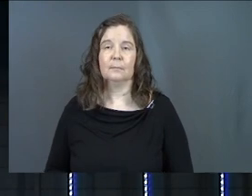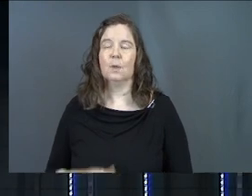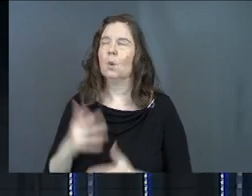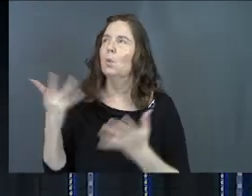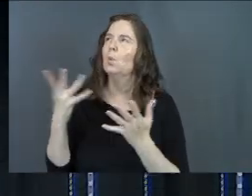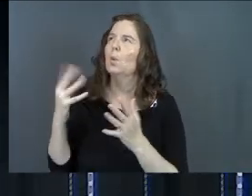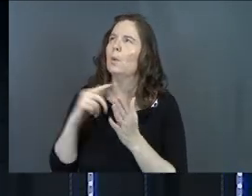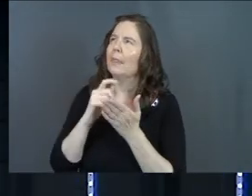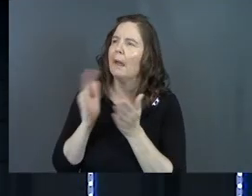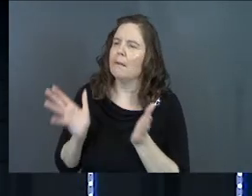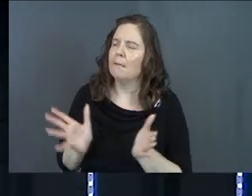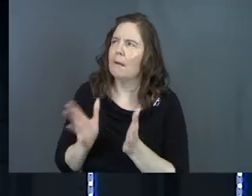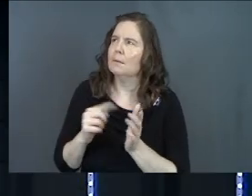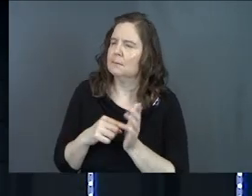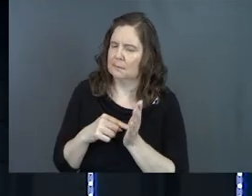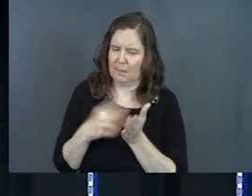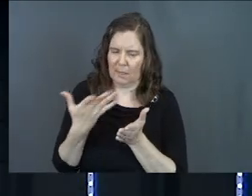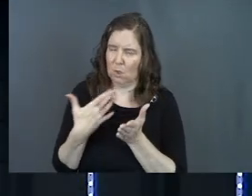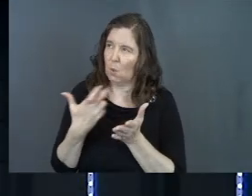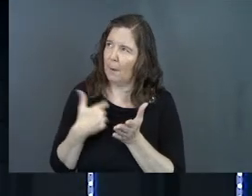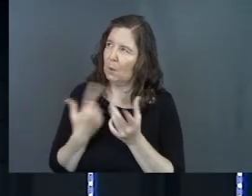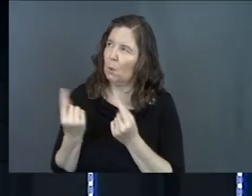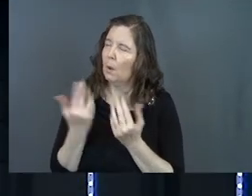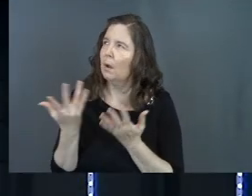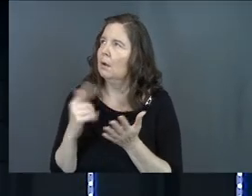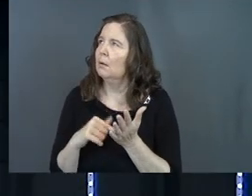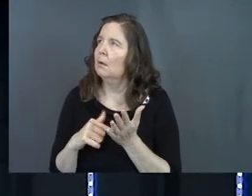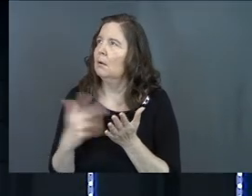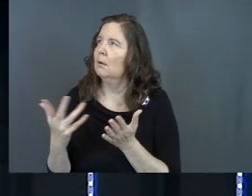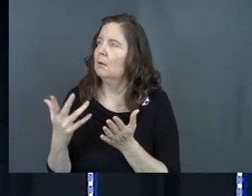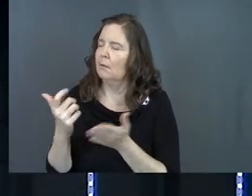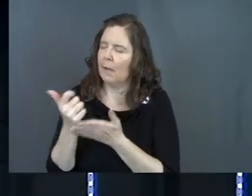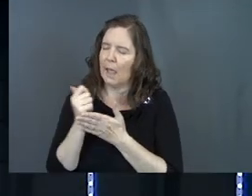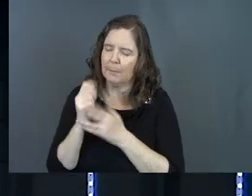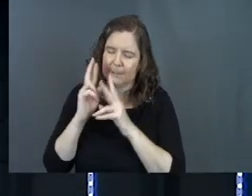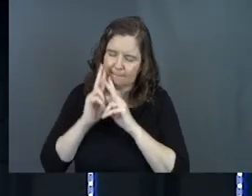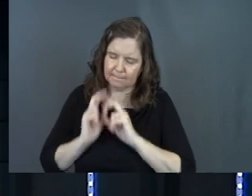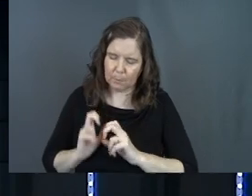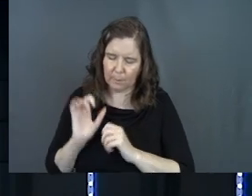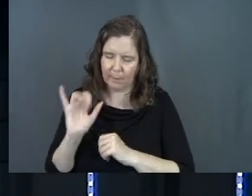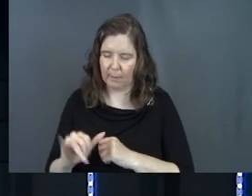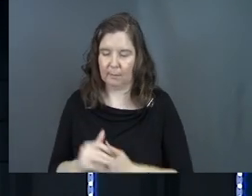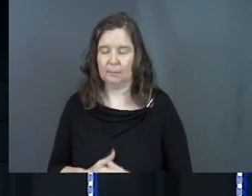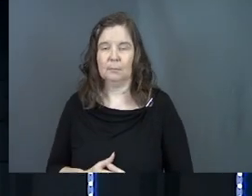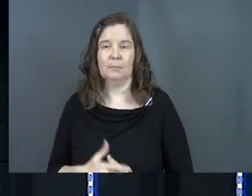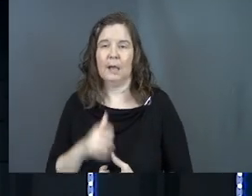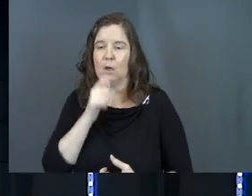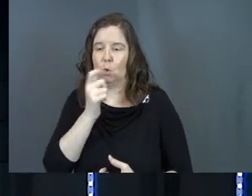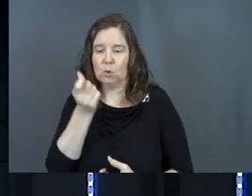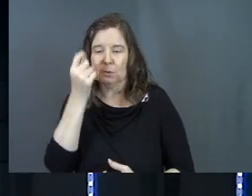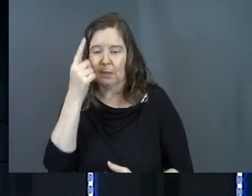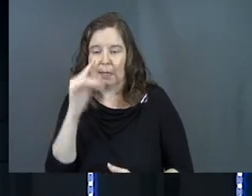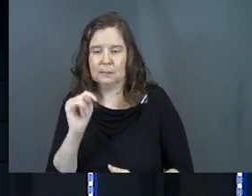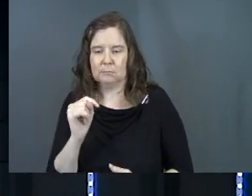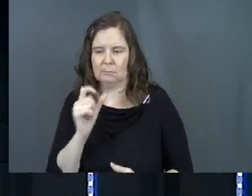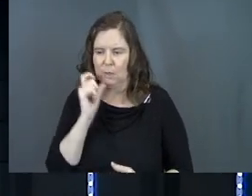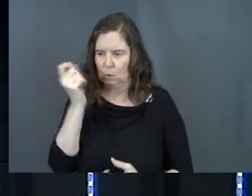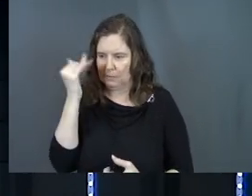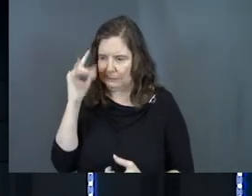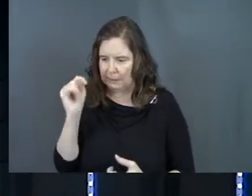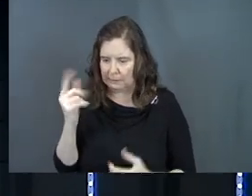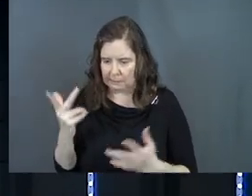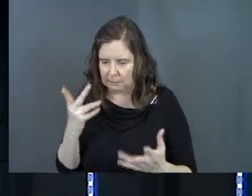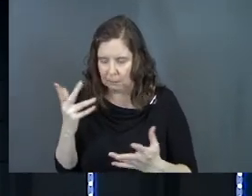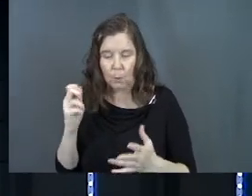And what is it? What was that nudge, God? Was that thing that you wanted? Help me go deeper with that. I don't understand it. I don't